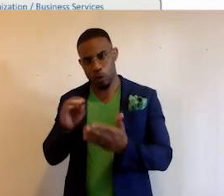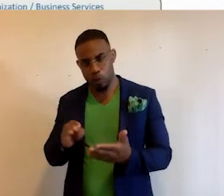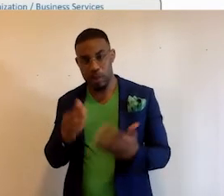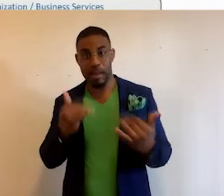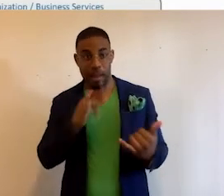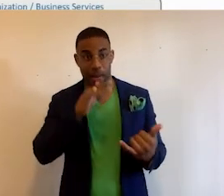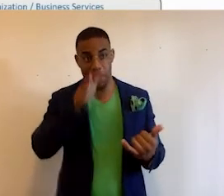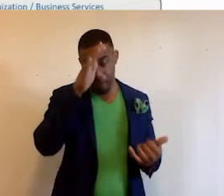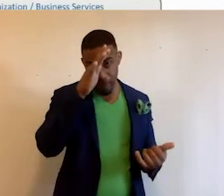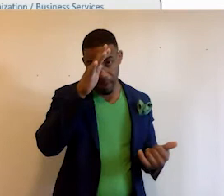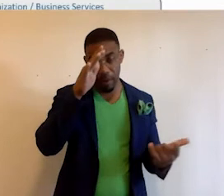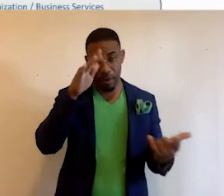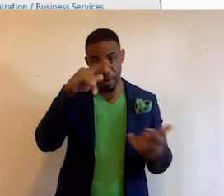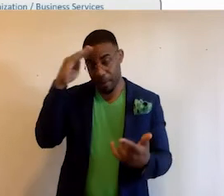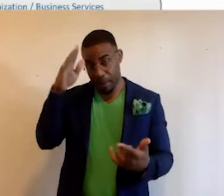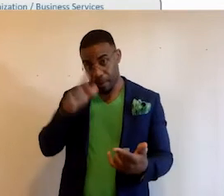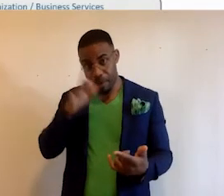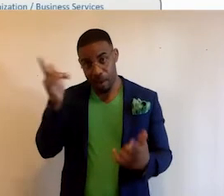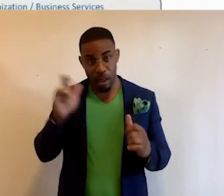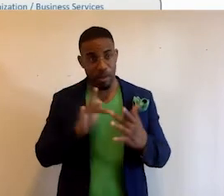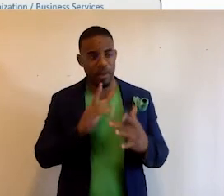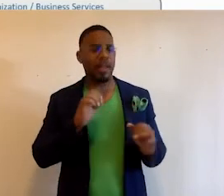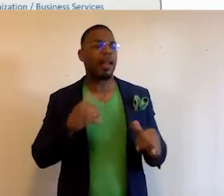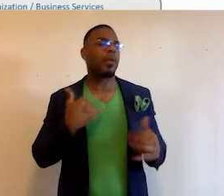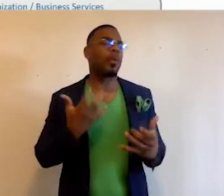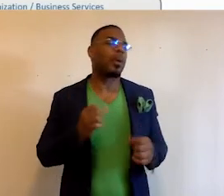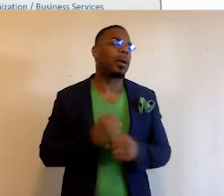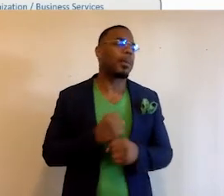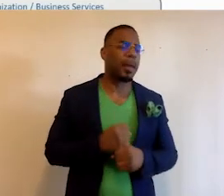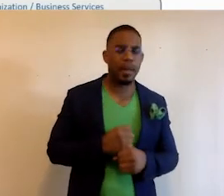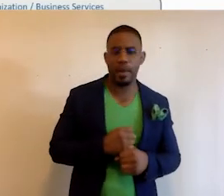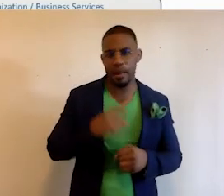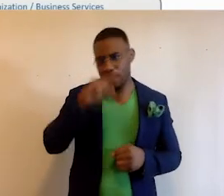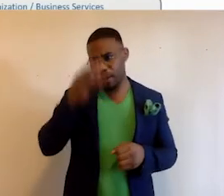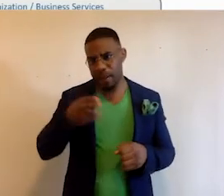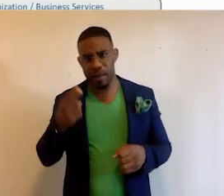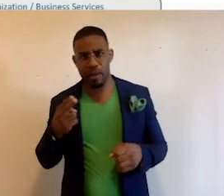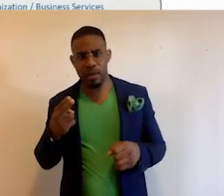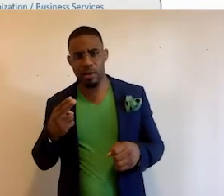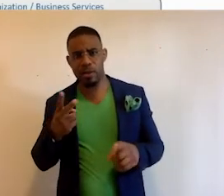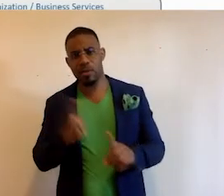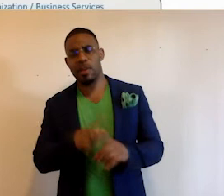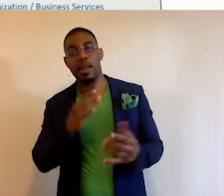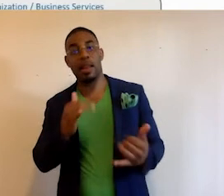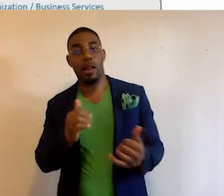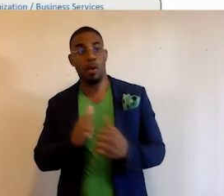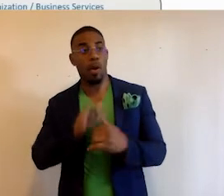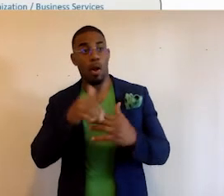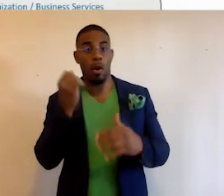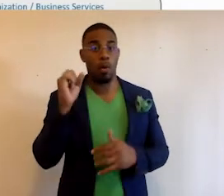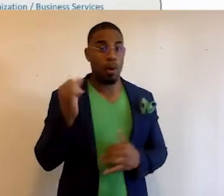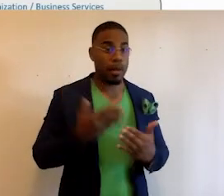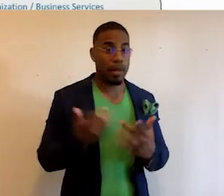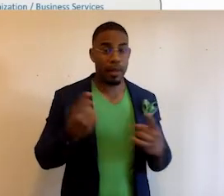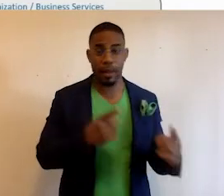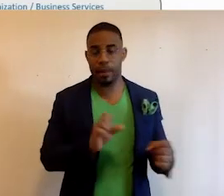and now parents, you know, black parents are coming to the site and saying, hey, we want to make, you know, black history relevant. And now with all the protests and things that